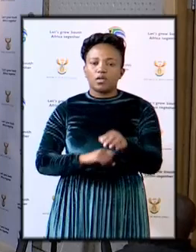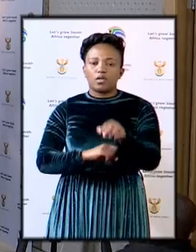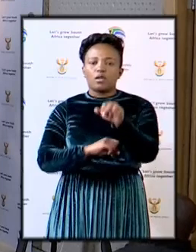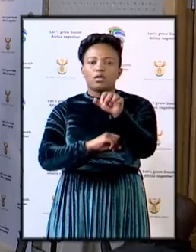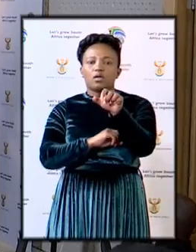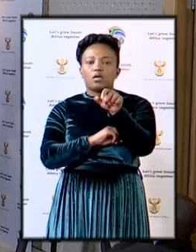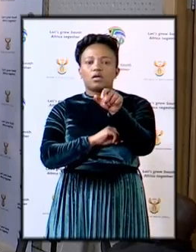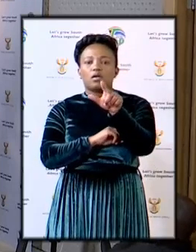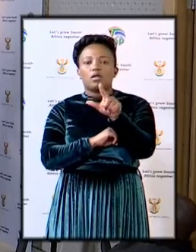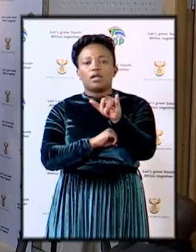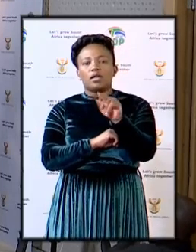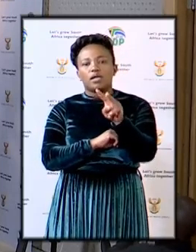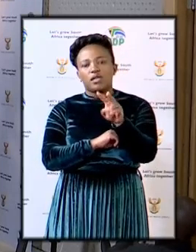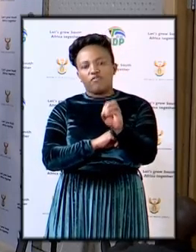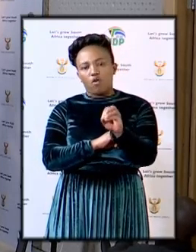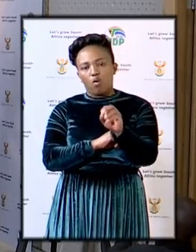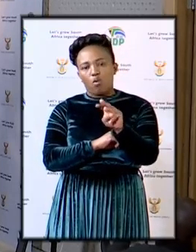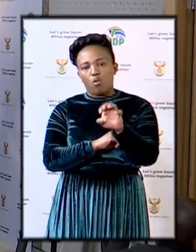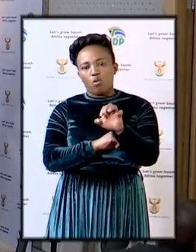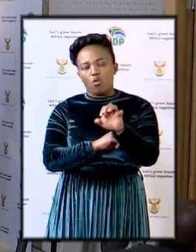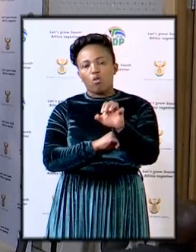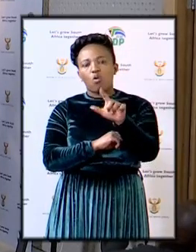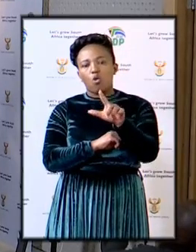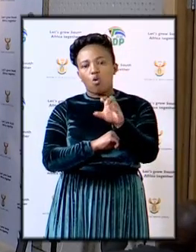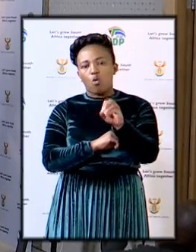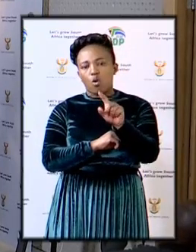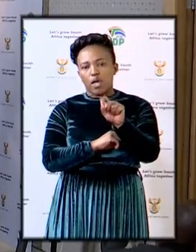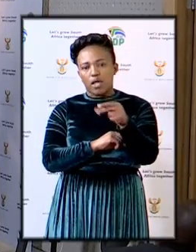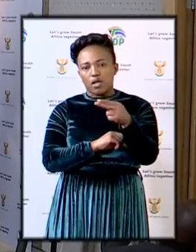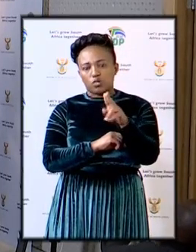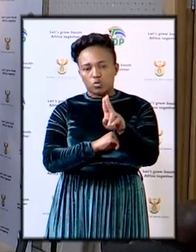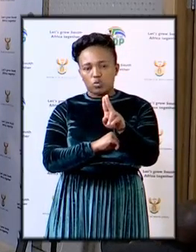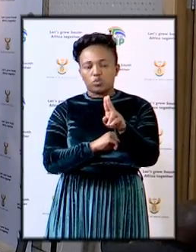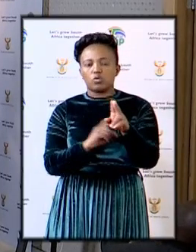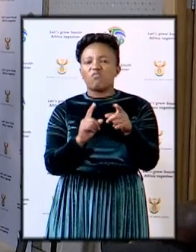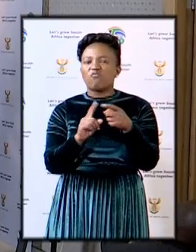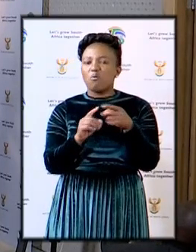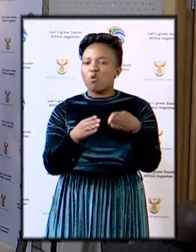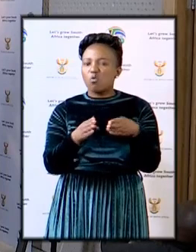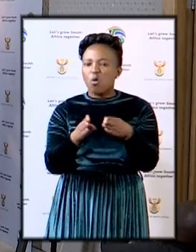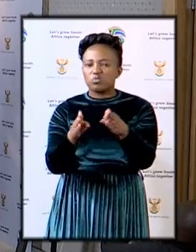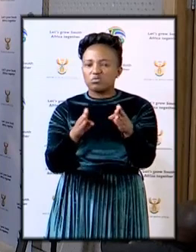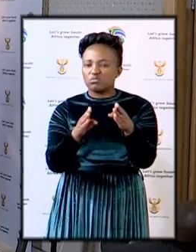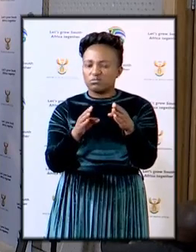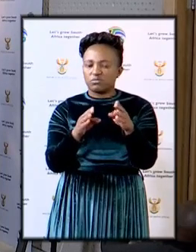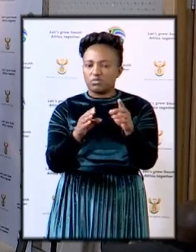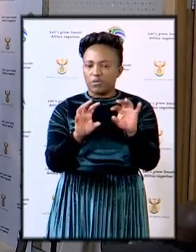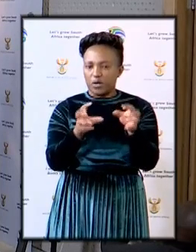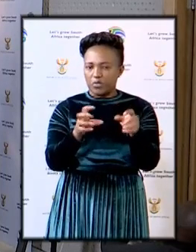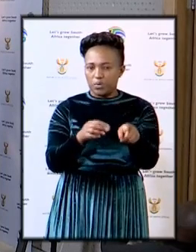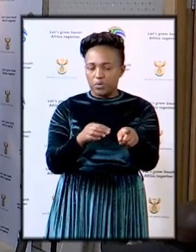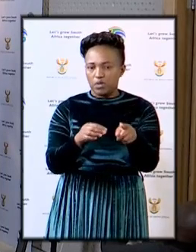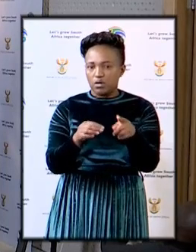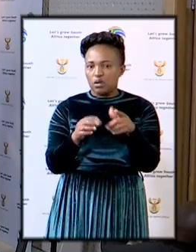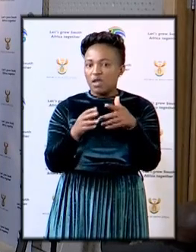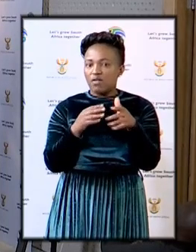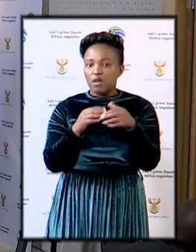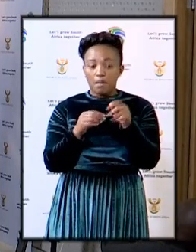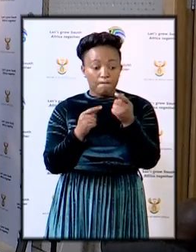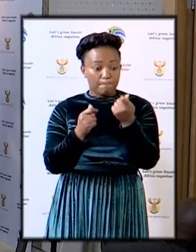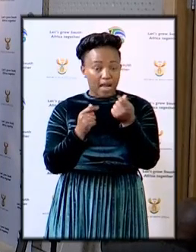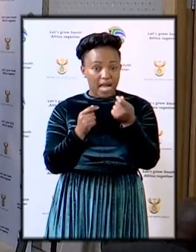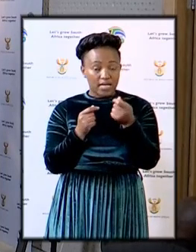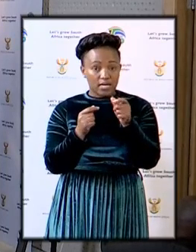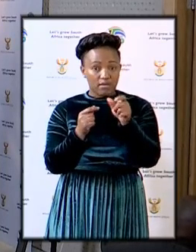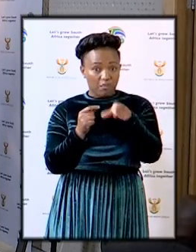Luvolue from Rhodes Music Radio the question is have all the victims investments been paid out